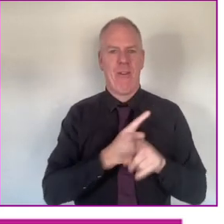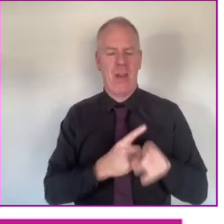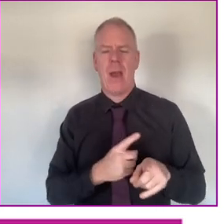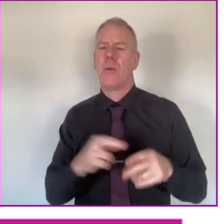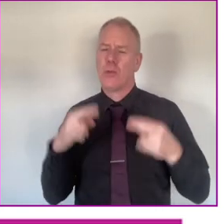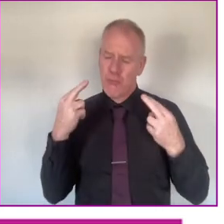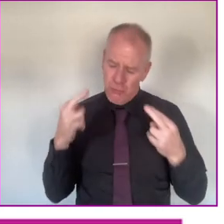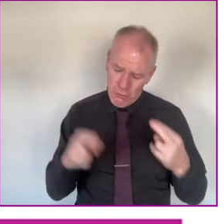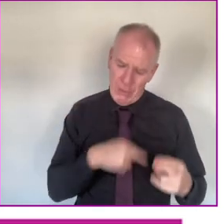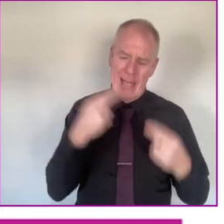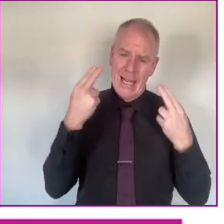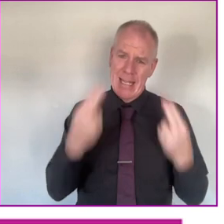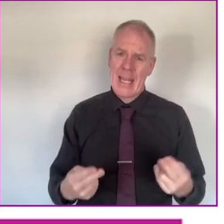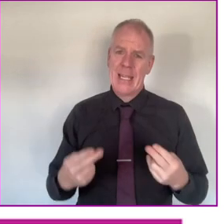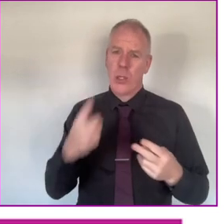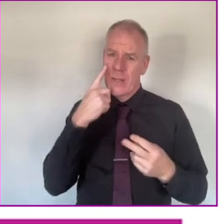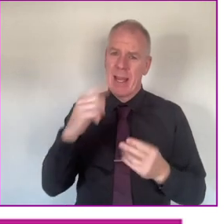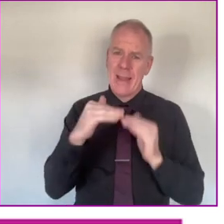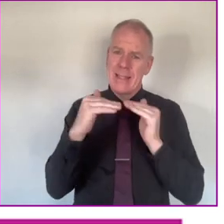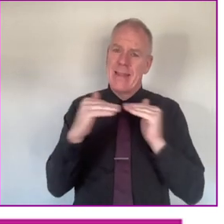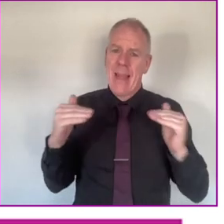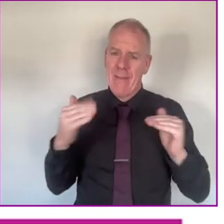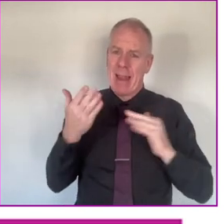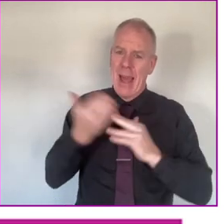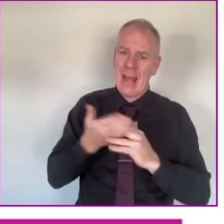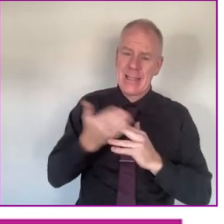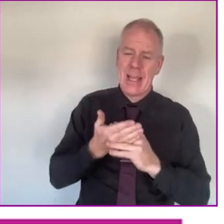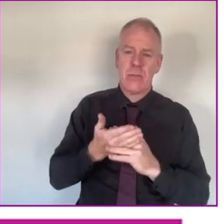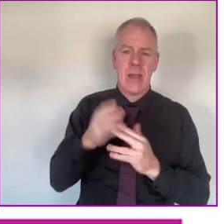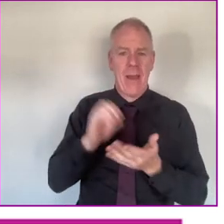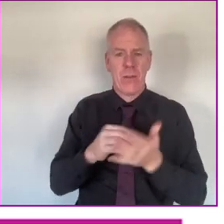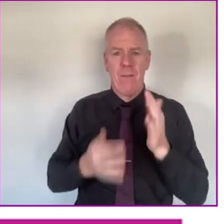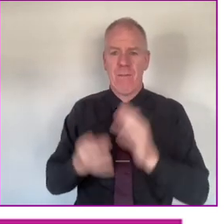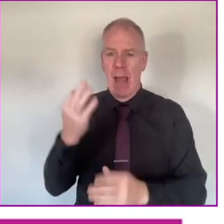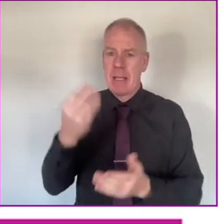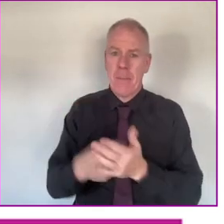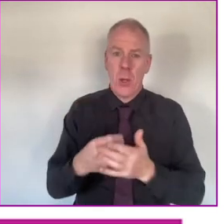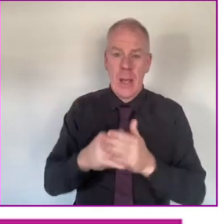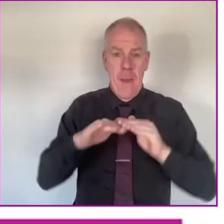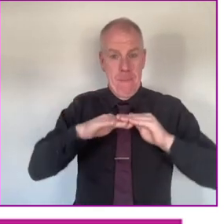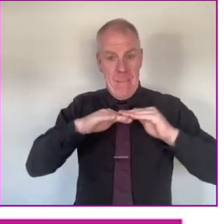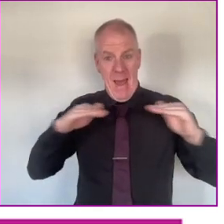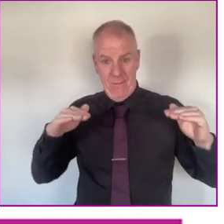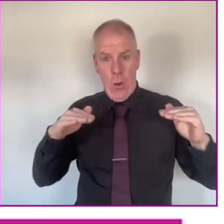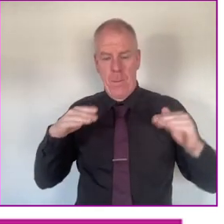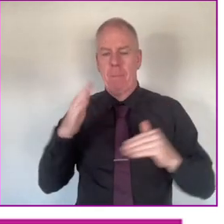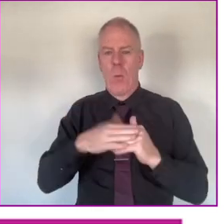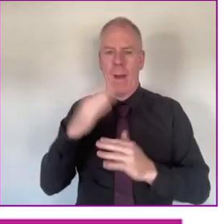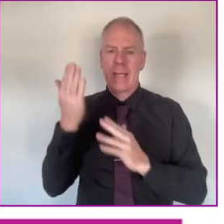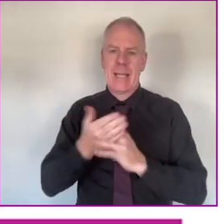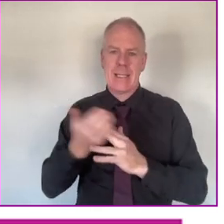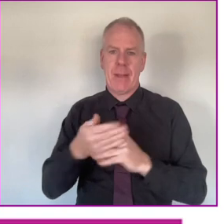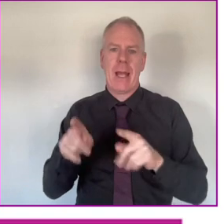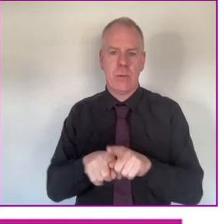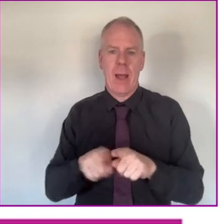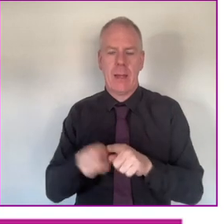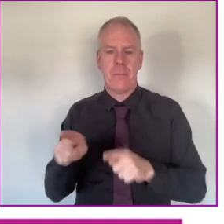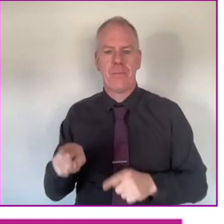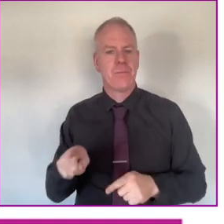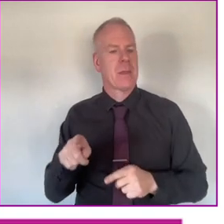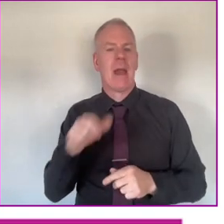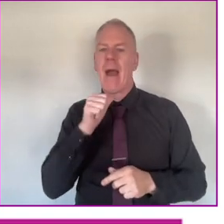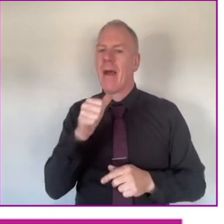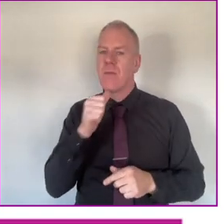need to see these level access, the work. And also we need to find the money to make sure that the platforms themselves are made accessible